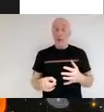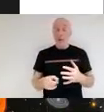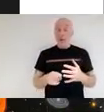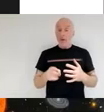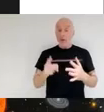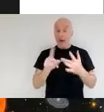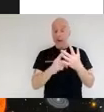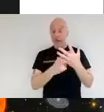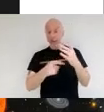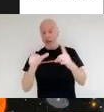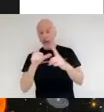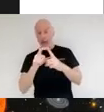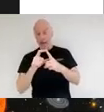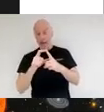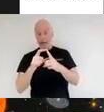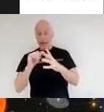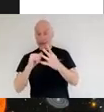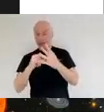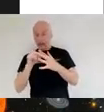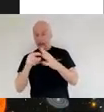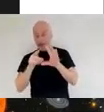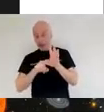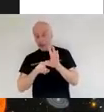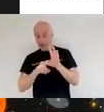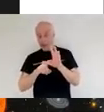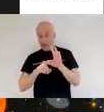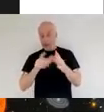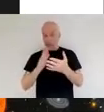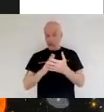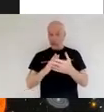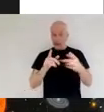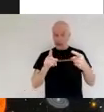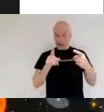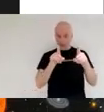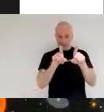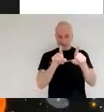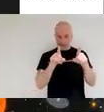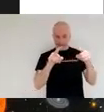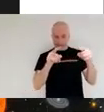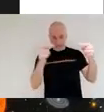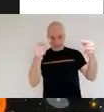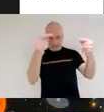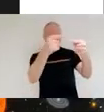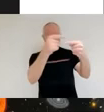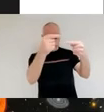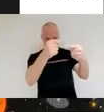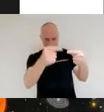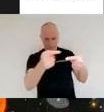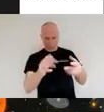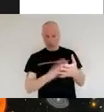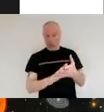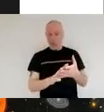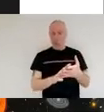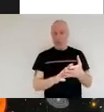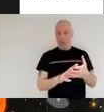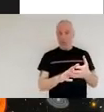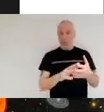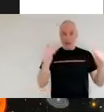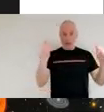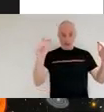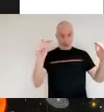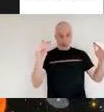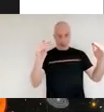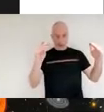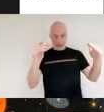visible spectral earth spectroscopy spectral lines in the visible spectrum are caused by the excitation and de-excitation